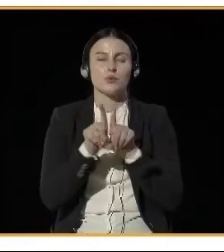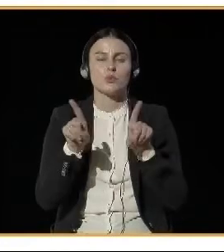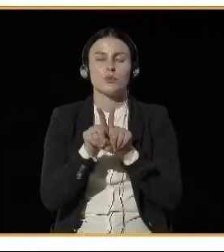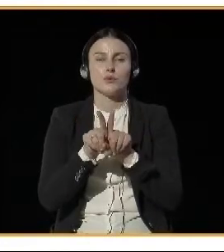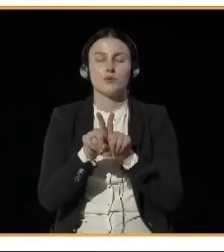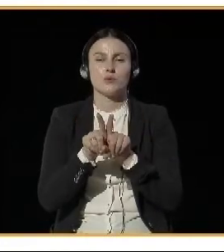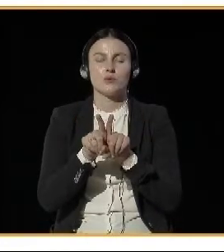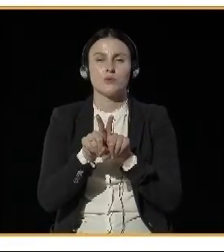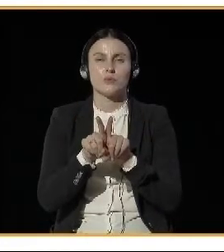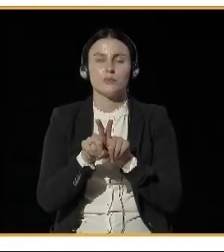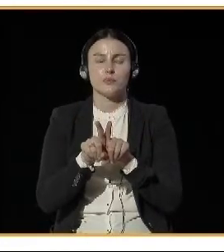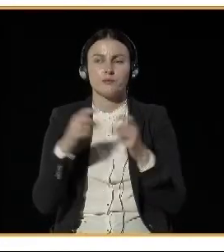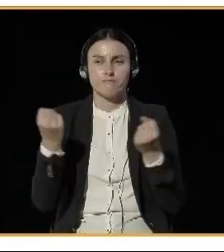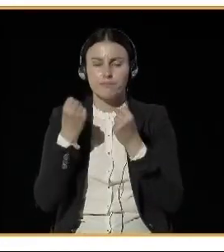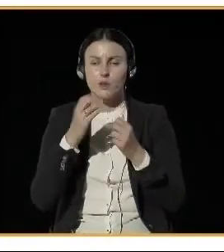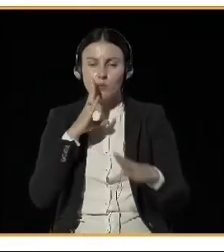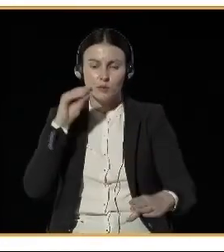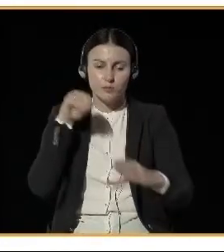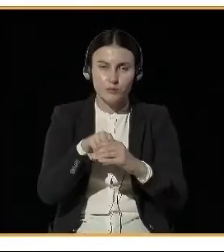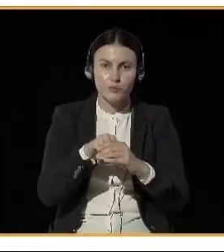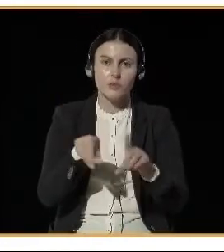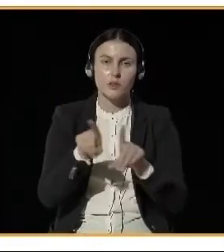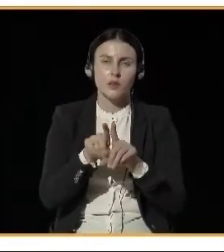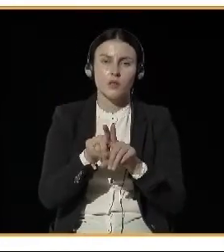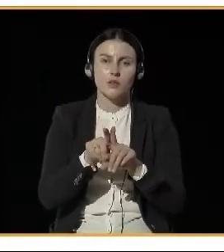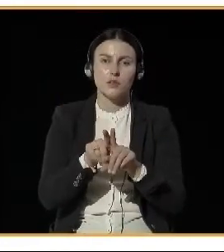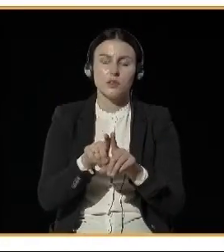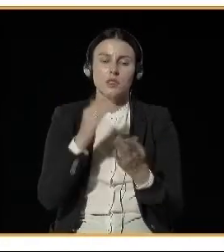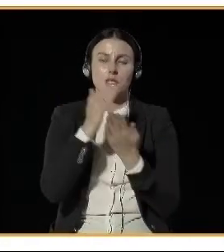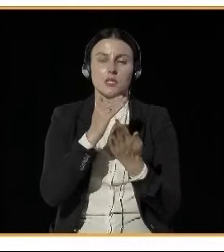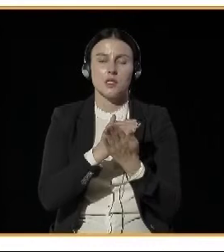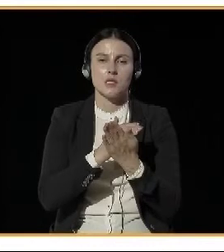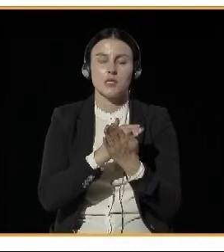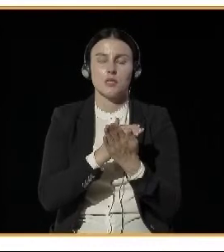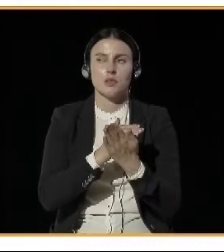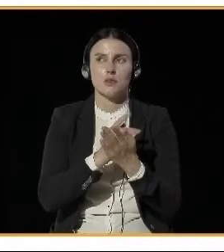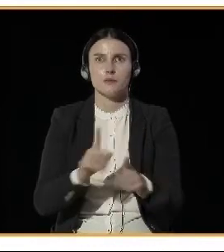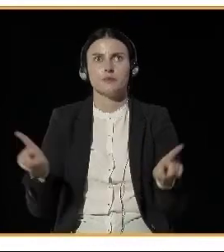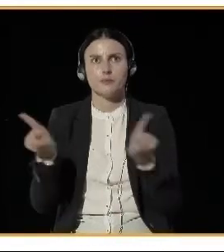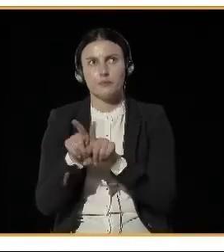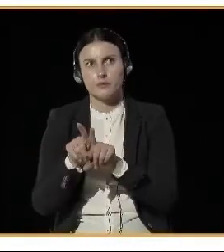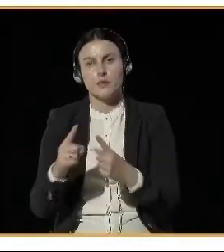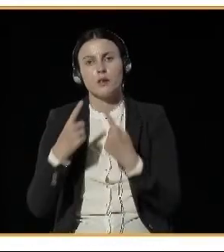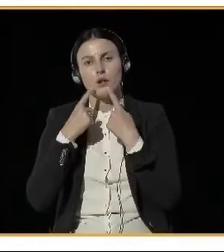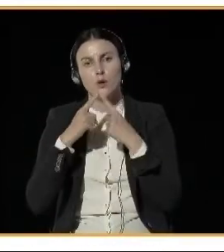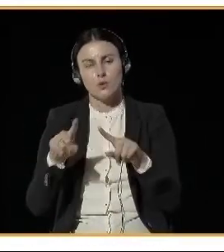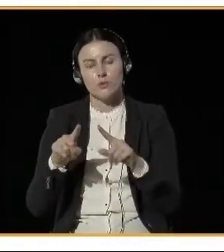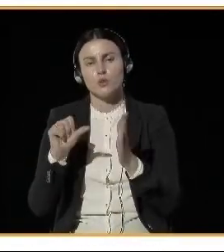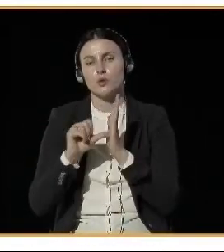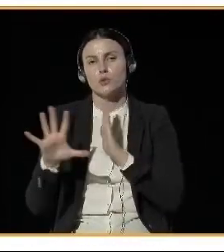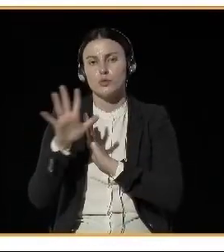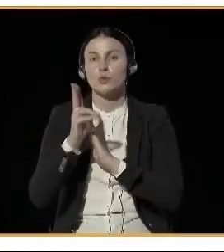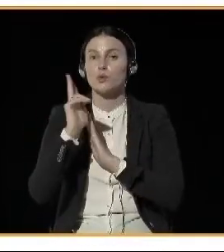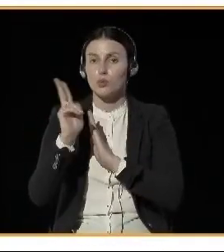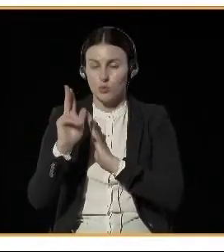pollutions and their production level. Because it's obvious that I can't cut the pollutions